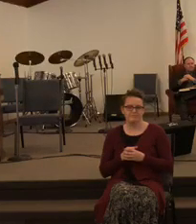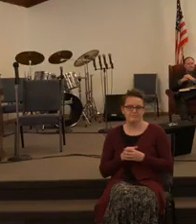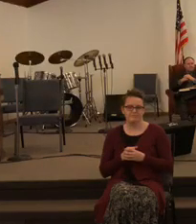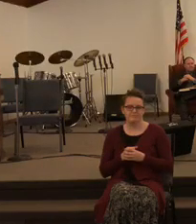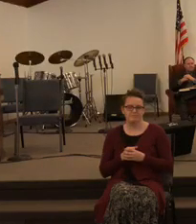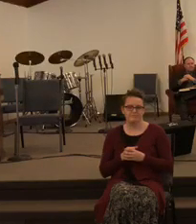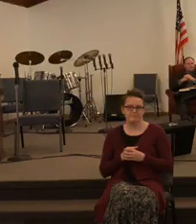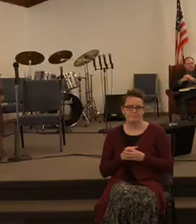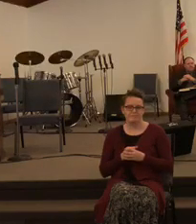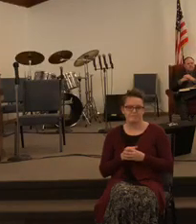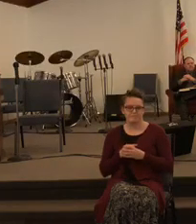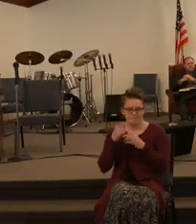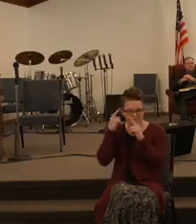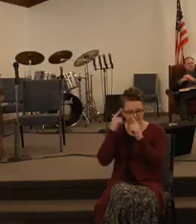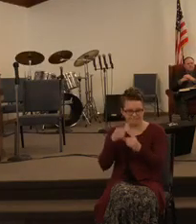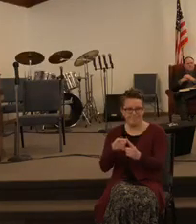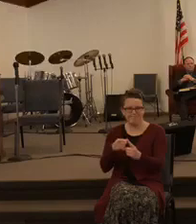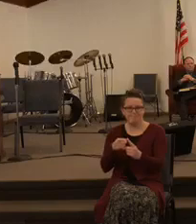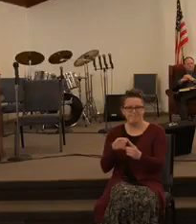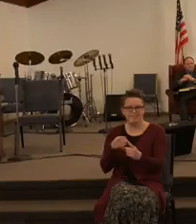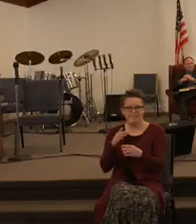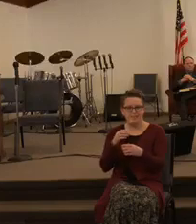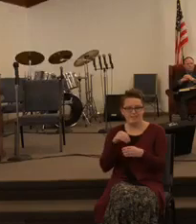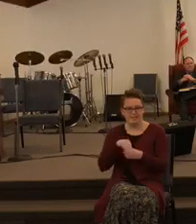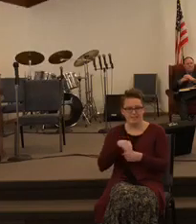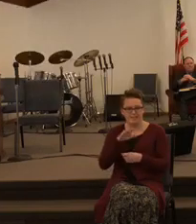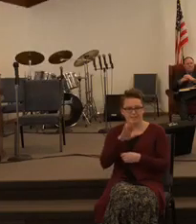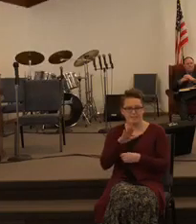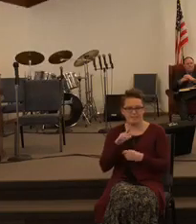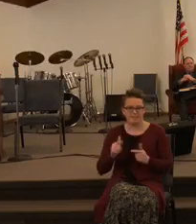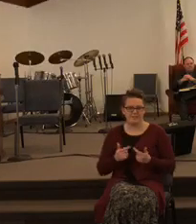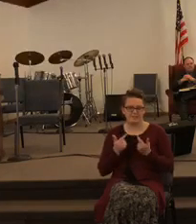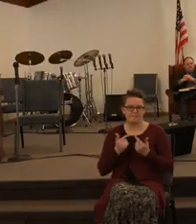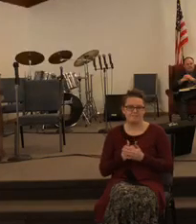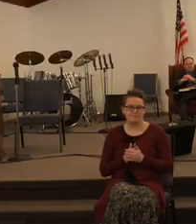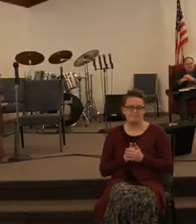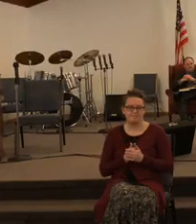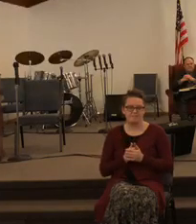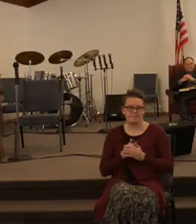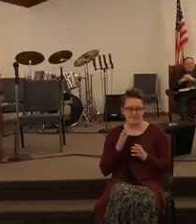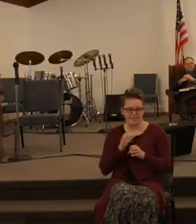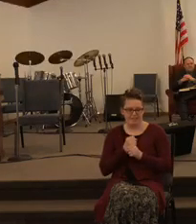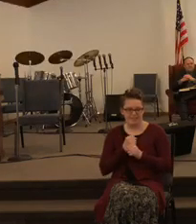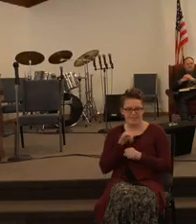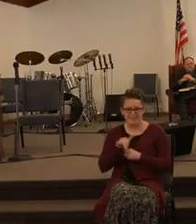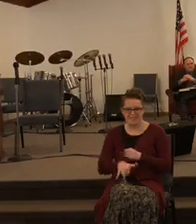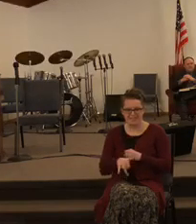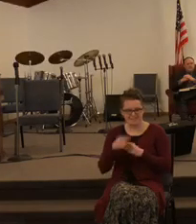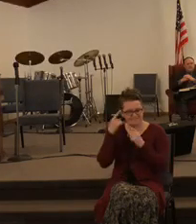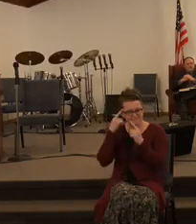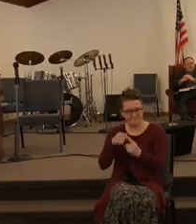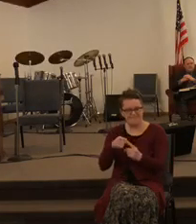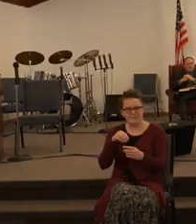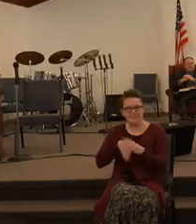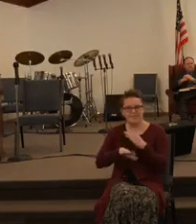set those sights set those goals get that vision of what you